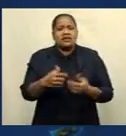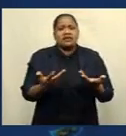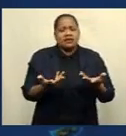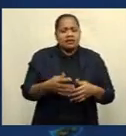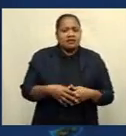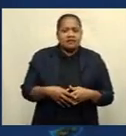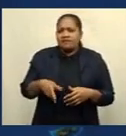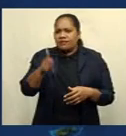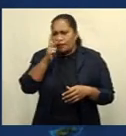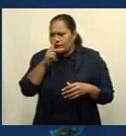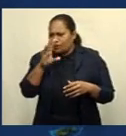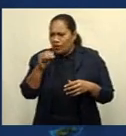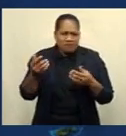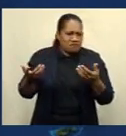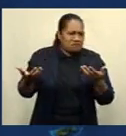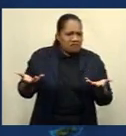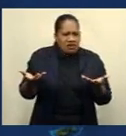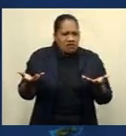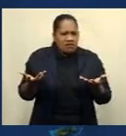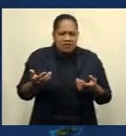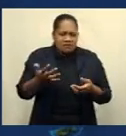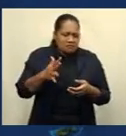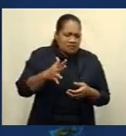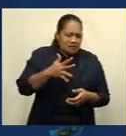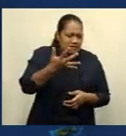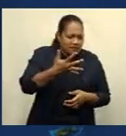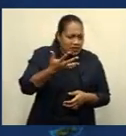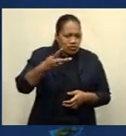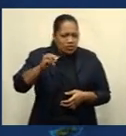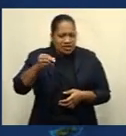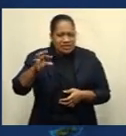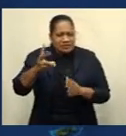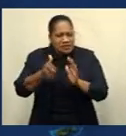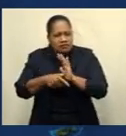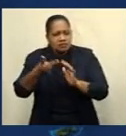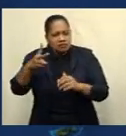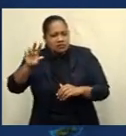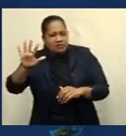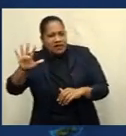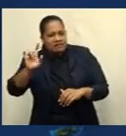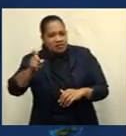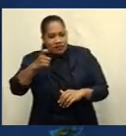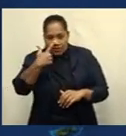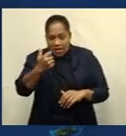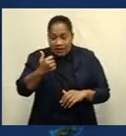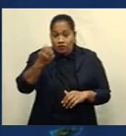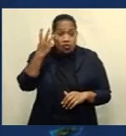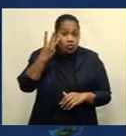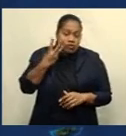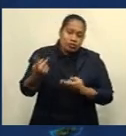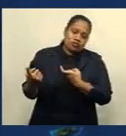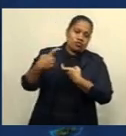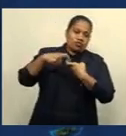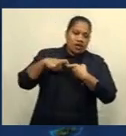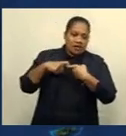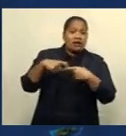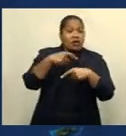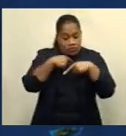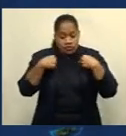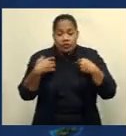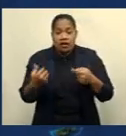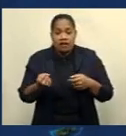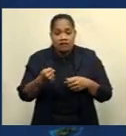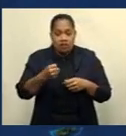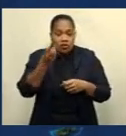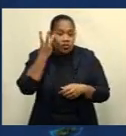anywhere from maybe 15 to 20 sometimes even 25 if we're lucky to get women to join. When we had the women's